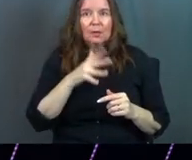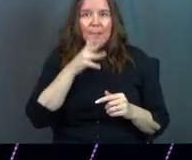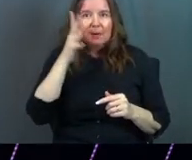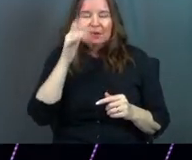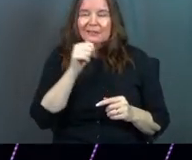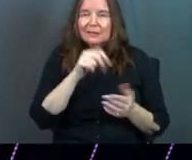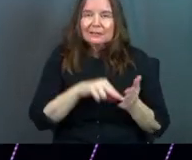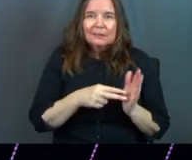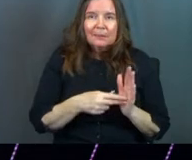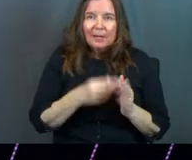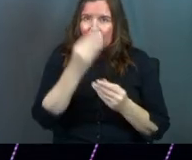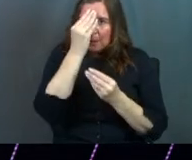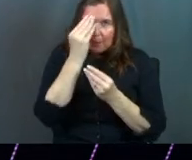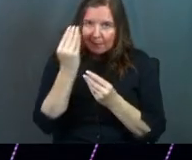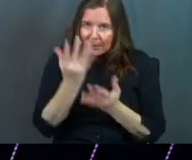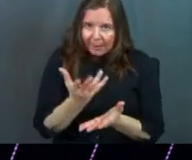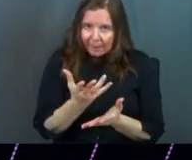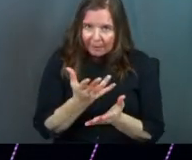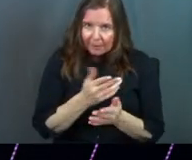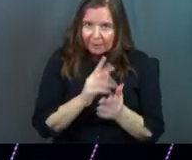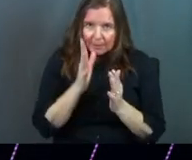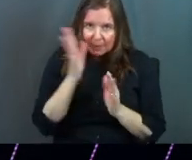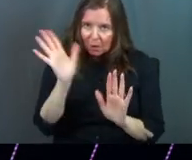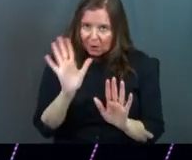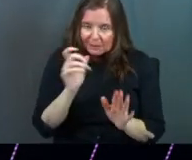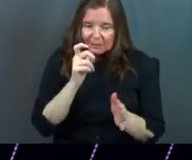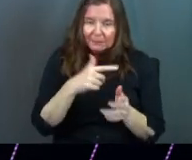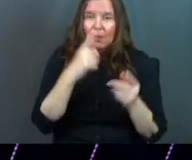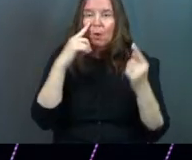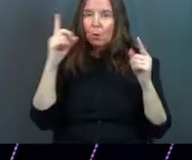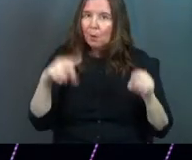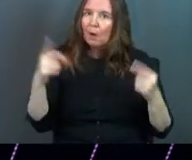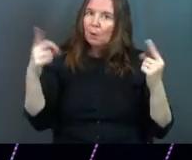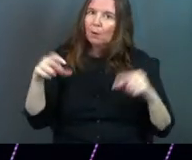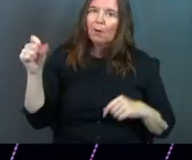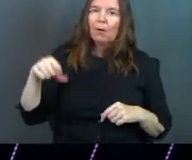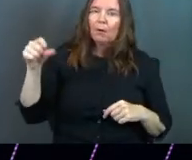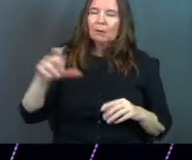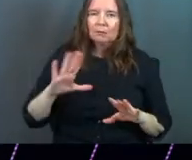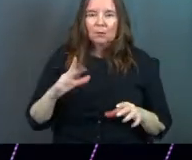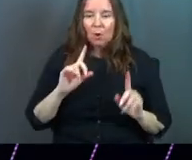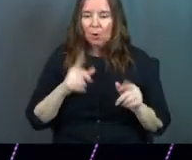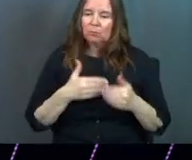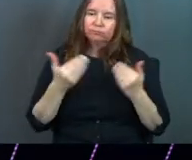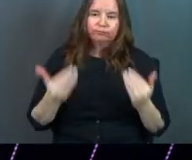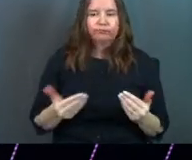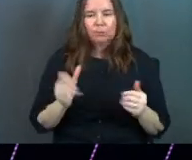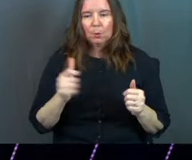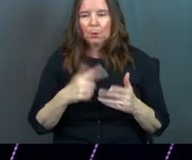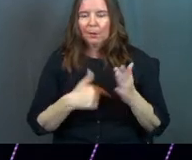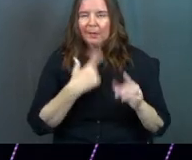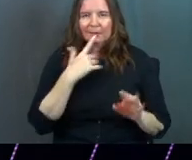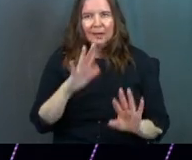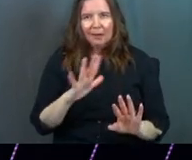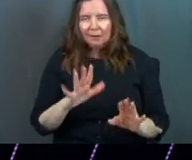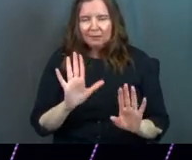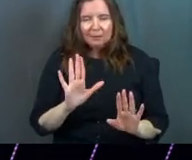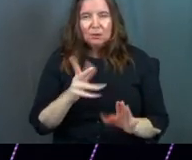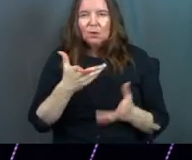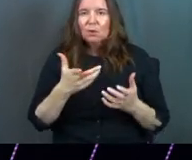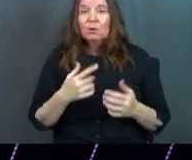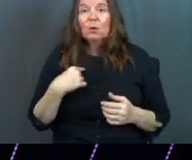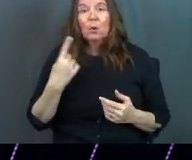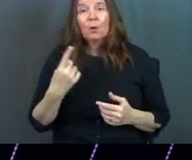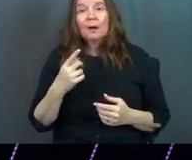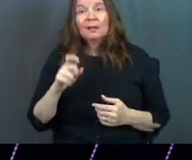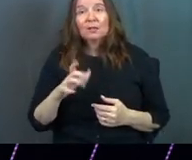It doesn't mean they're obeying the parent. It doesn't mean they're agreeing or going along with their advice. You know,